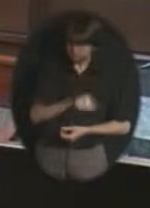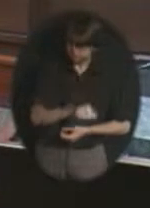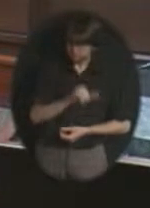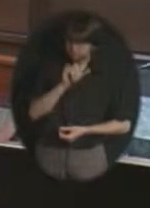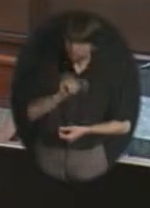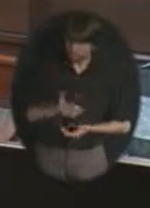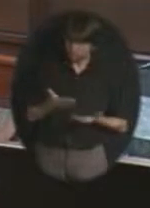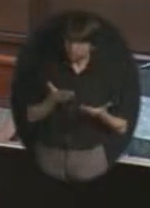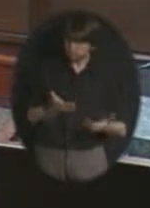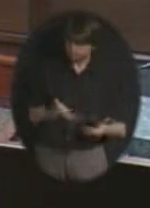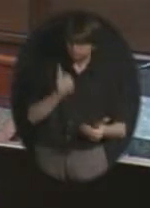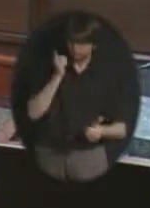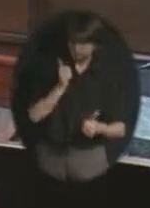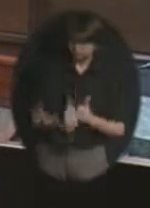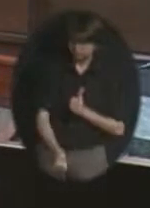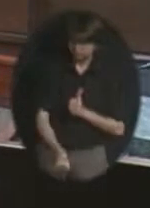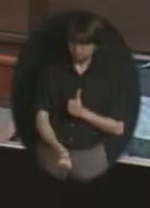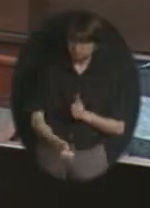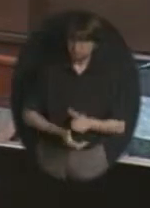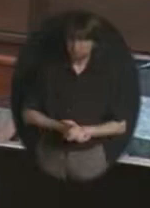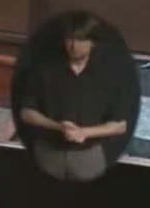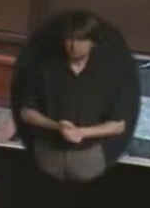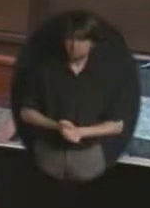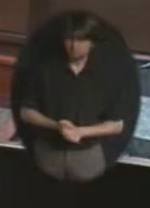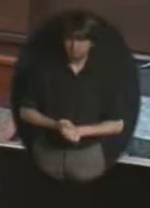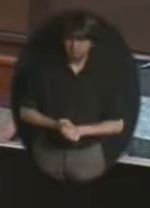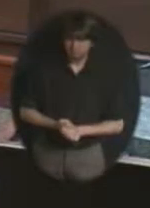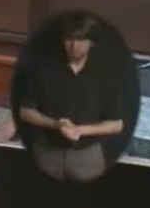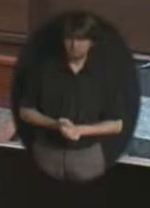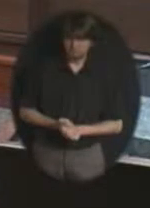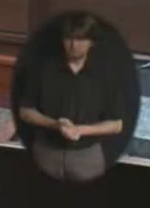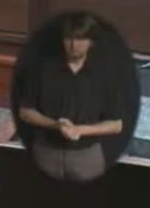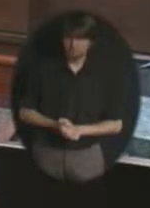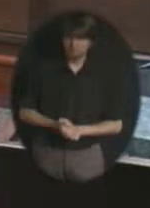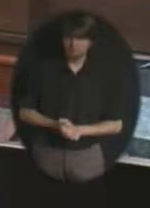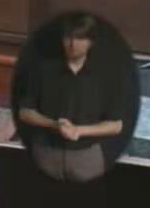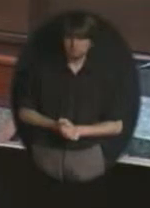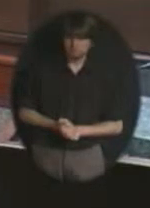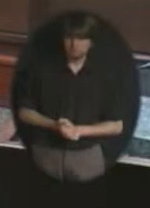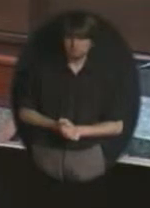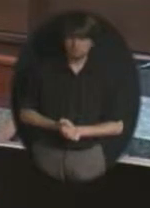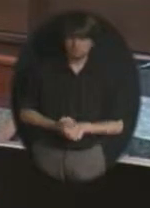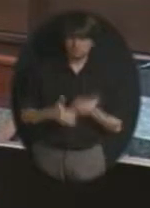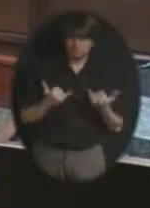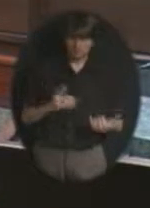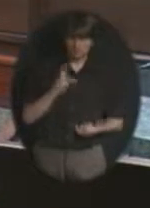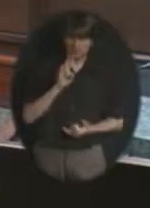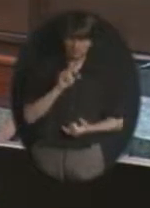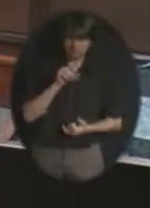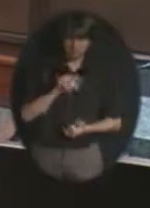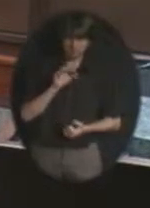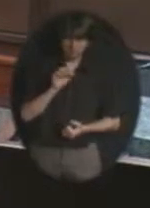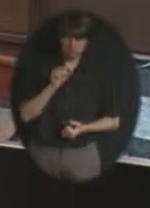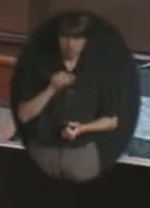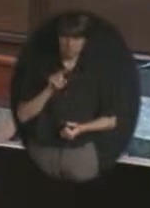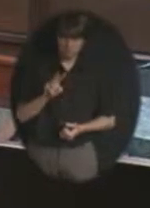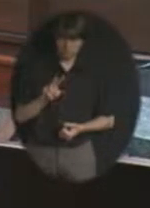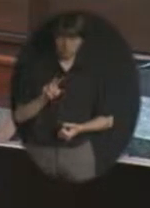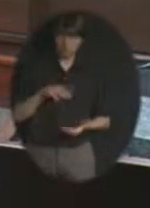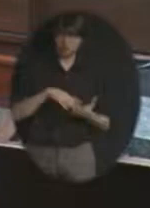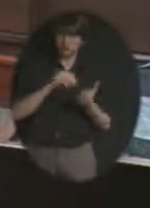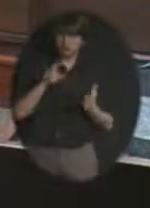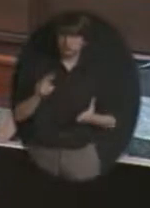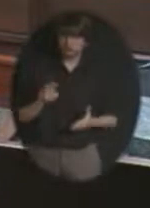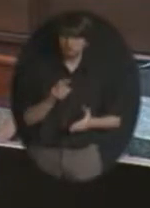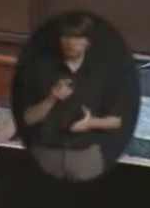I think it's there twice. Yeah. Okay, we'll move on to 7.02, a student trip. Math counts?